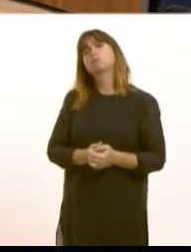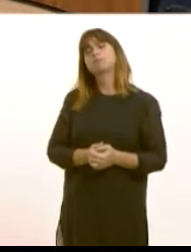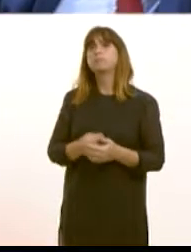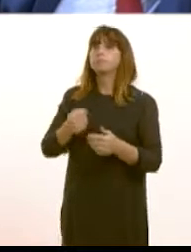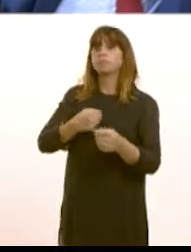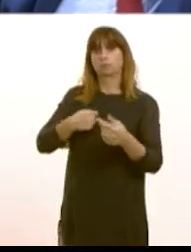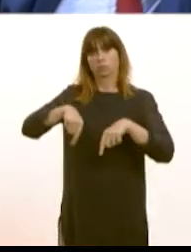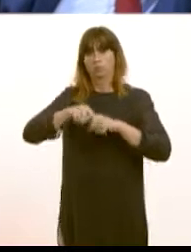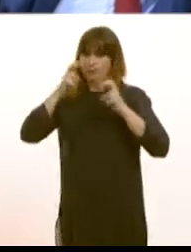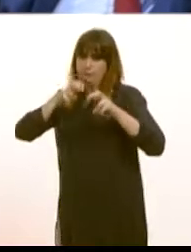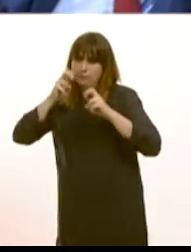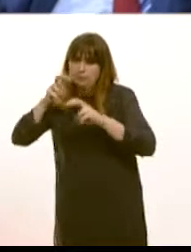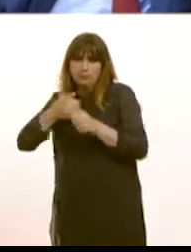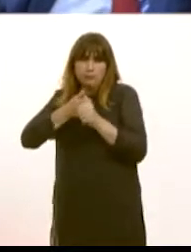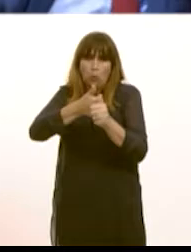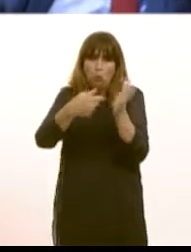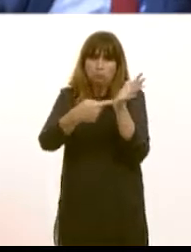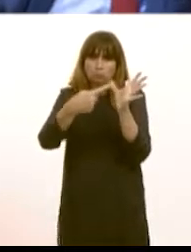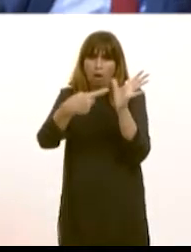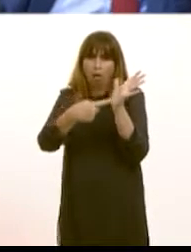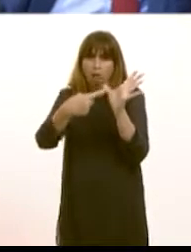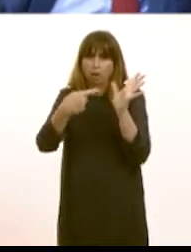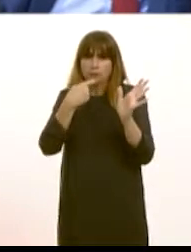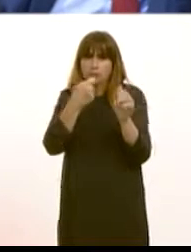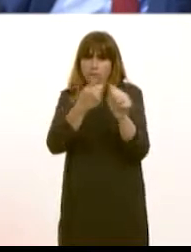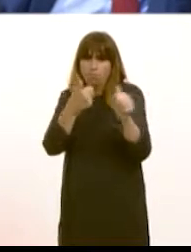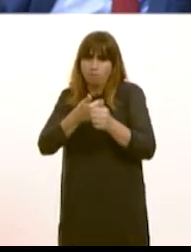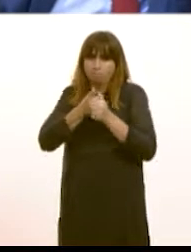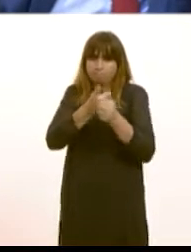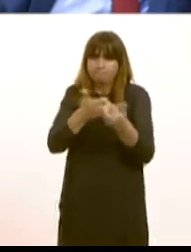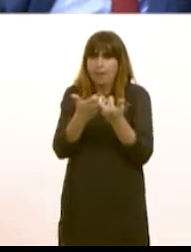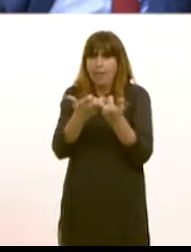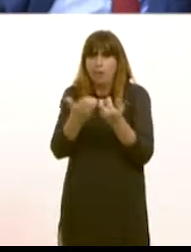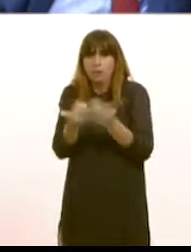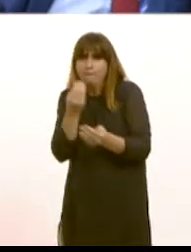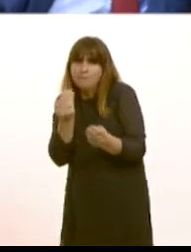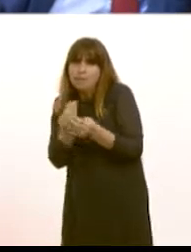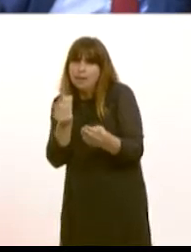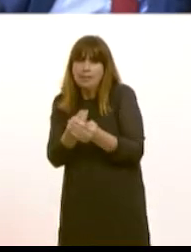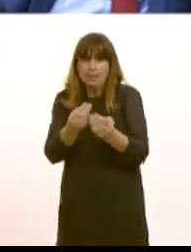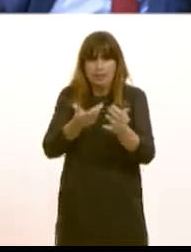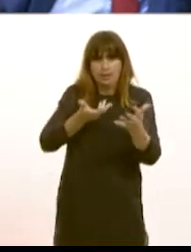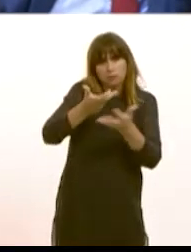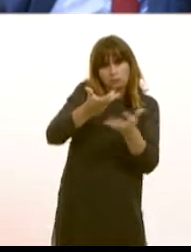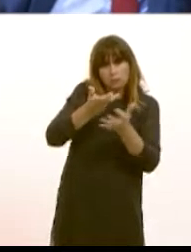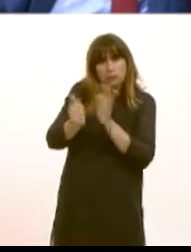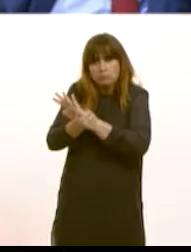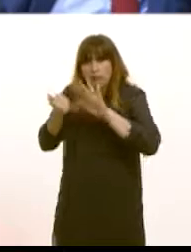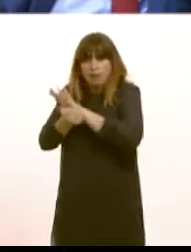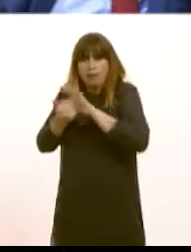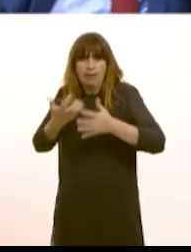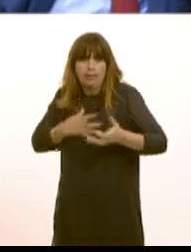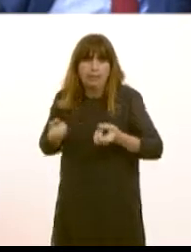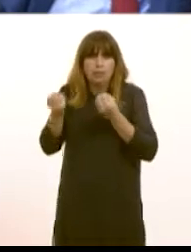looking at ways where they can save money, particularly with regard to the power plant, seeing what we can do in terms of skills and